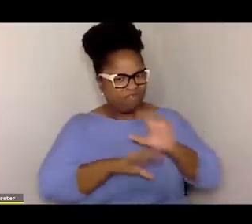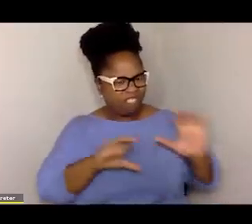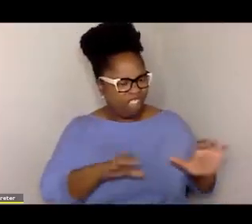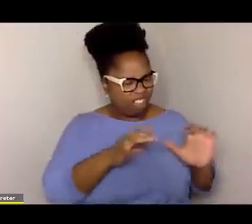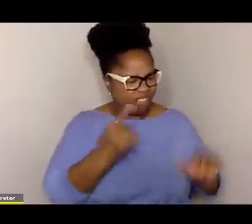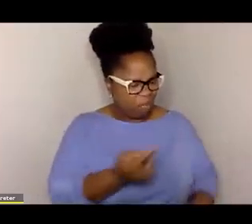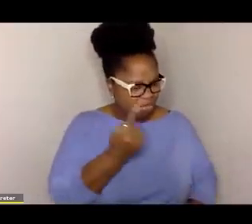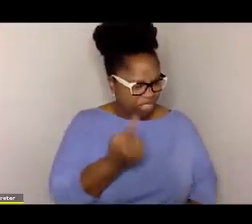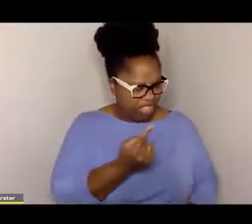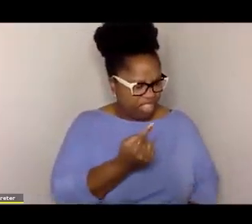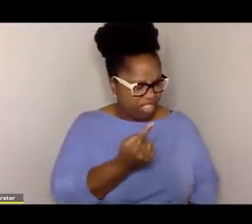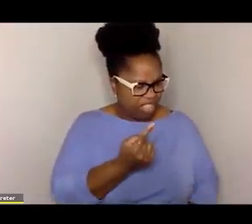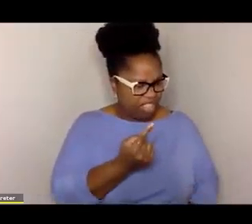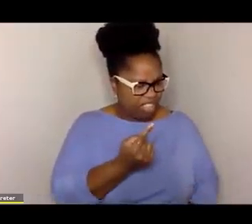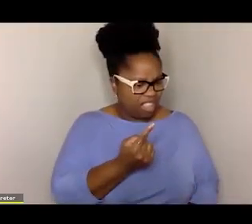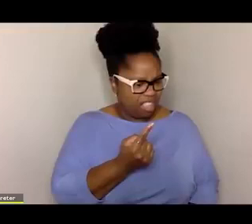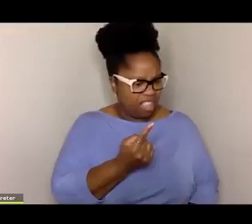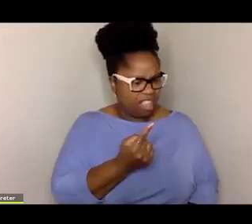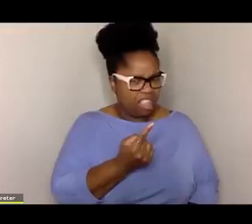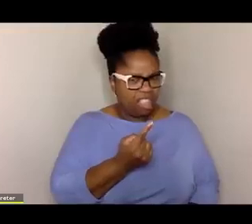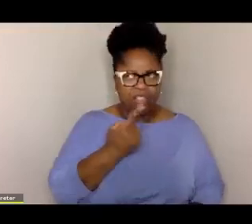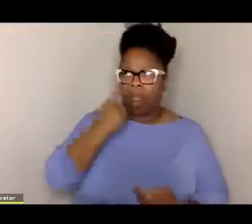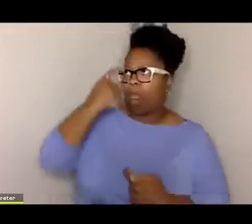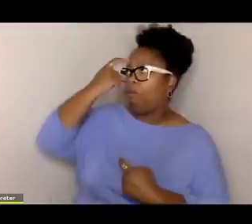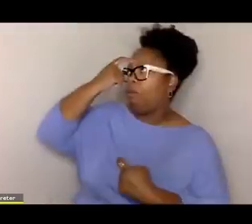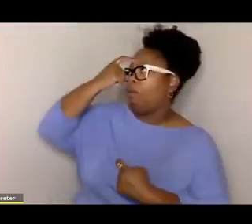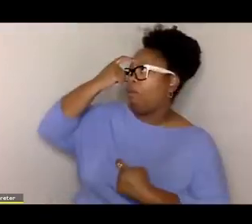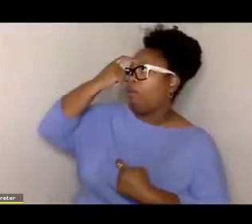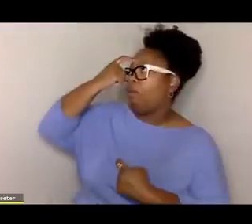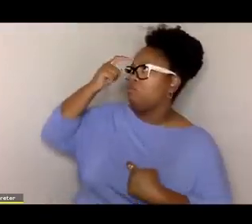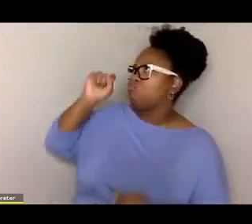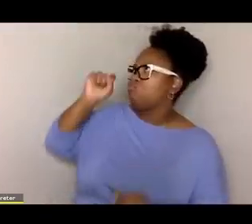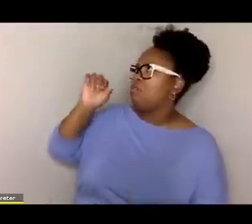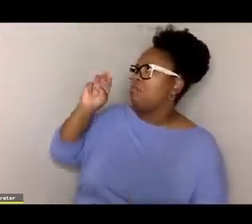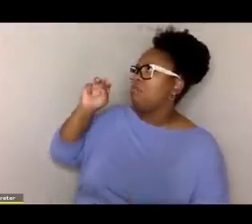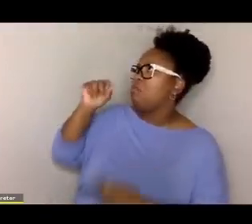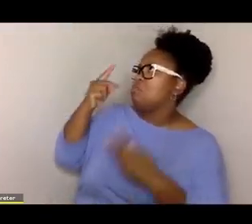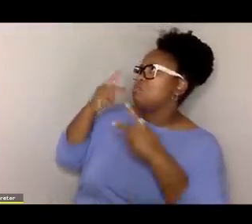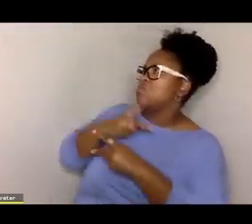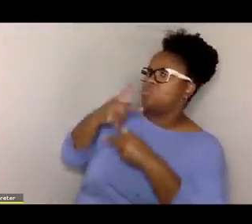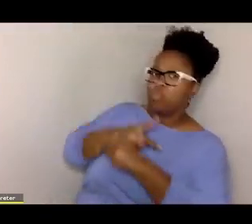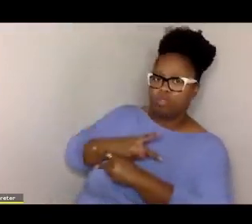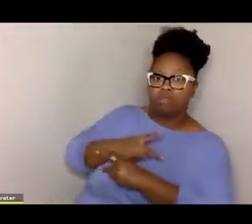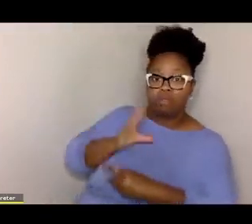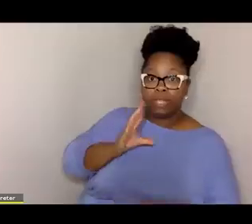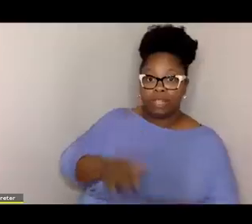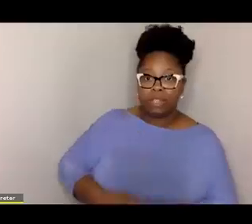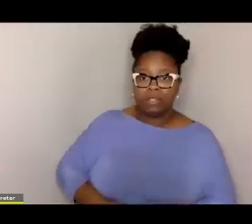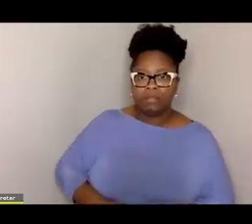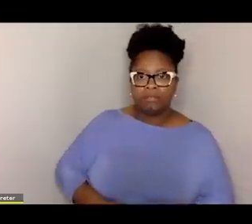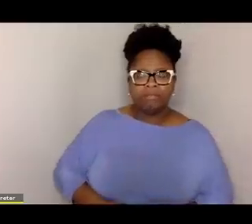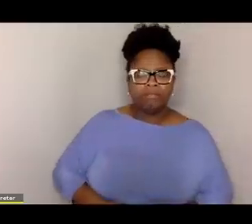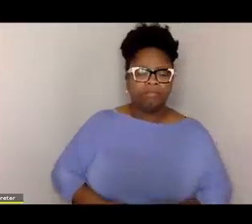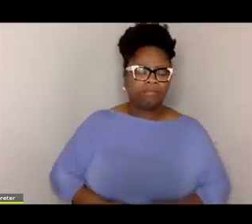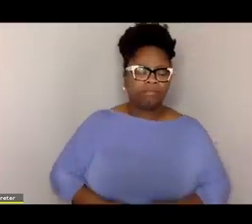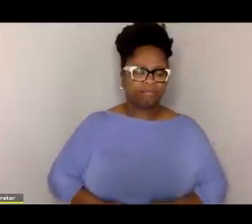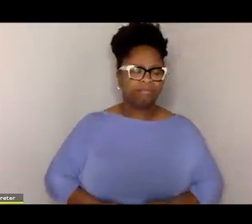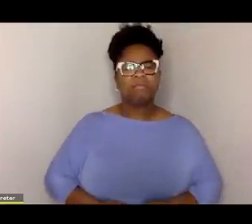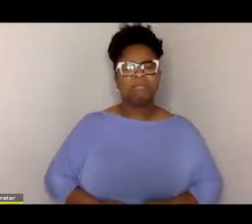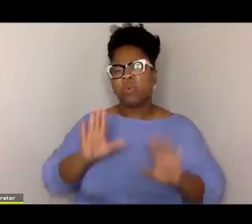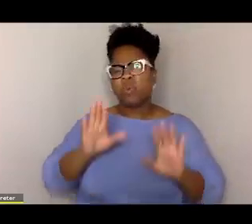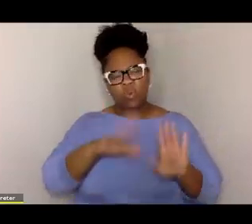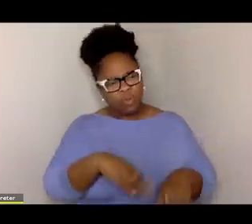actions on the part of the adult world that further traumatize the child. So you, you